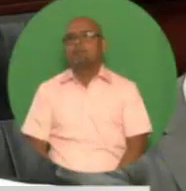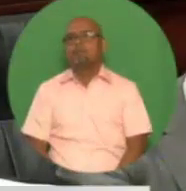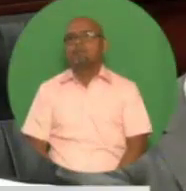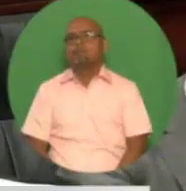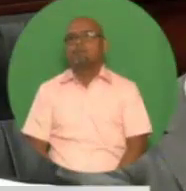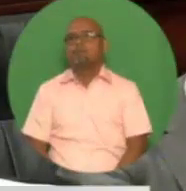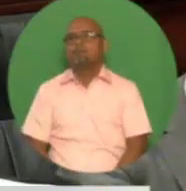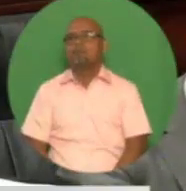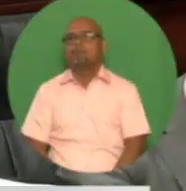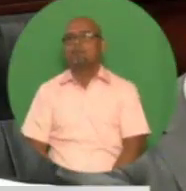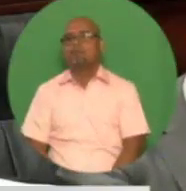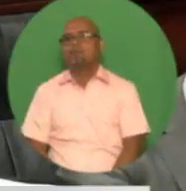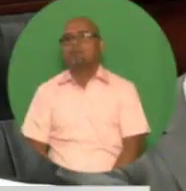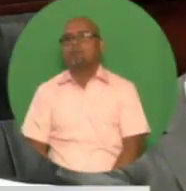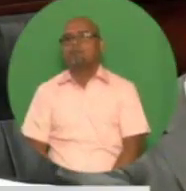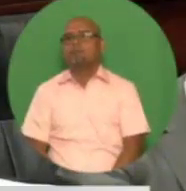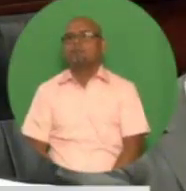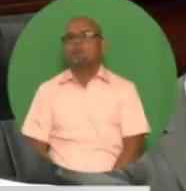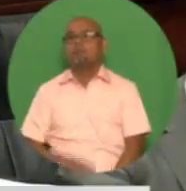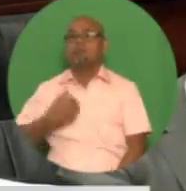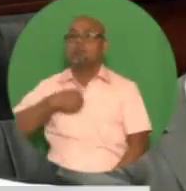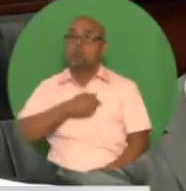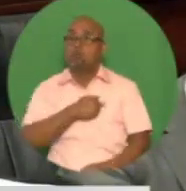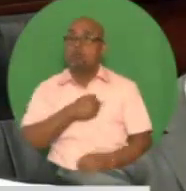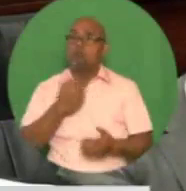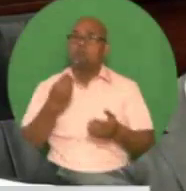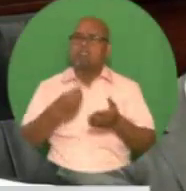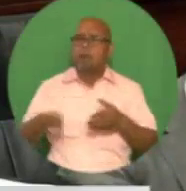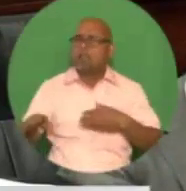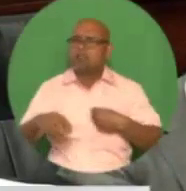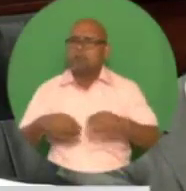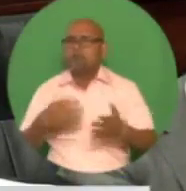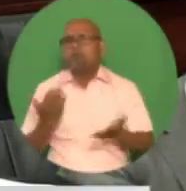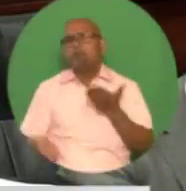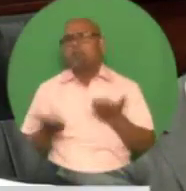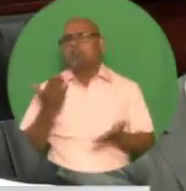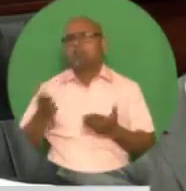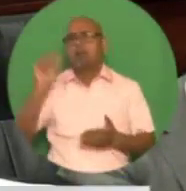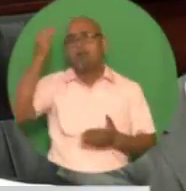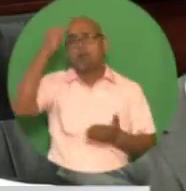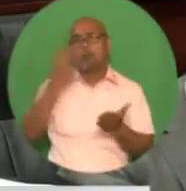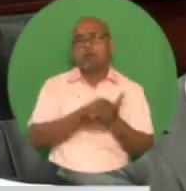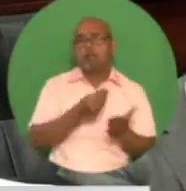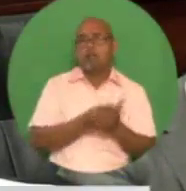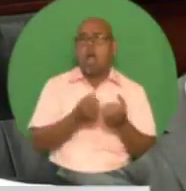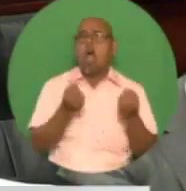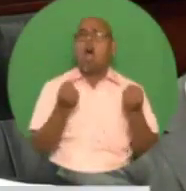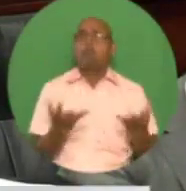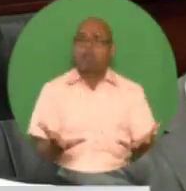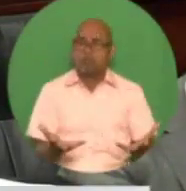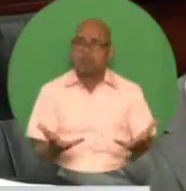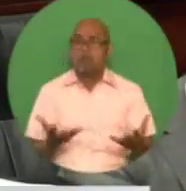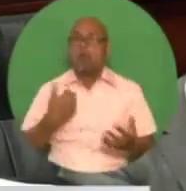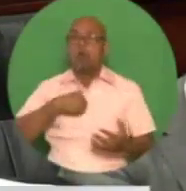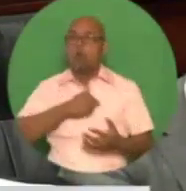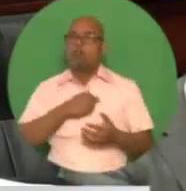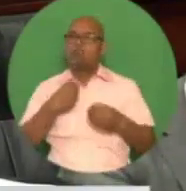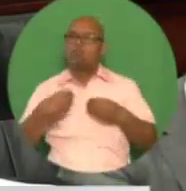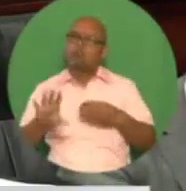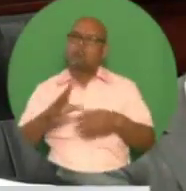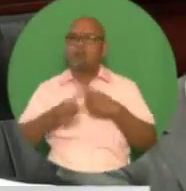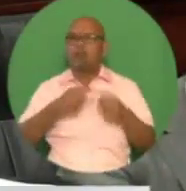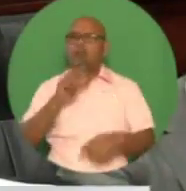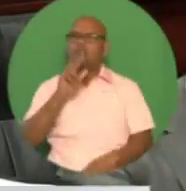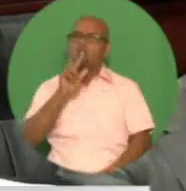an expenditure of 32 percent in the period 2018 to 2021. We are also strengthening our tax